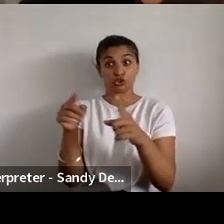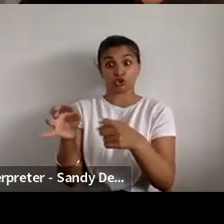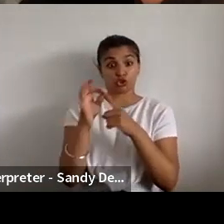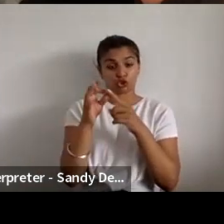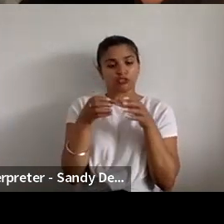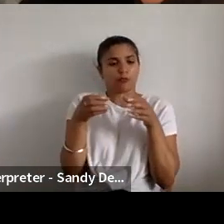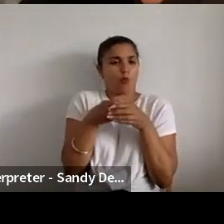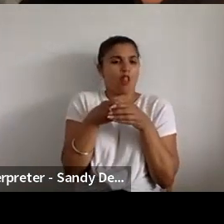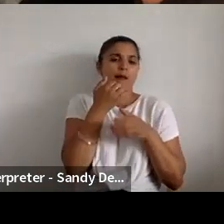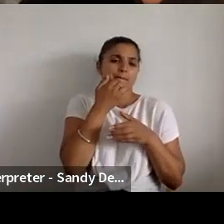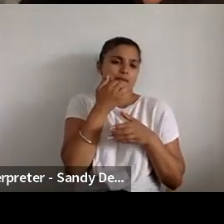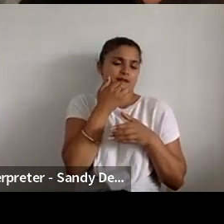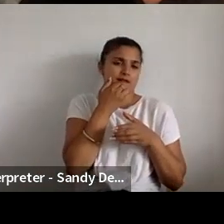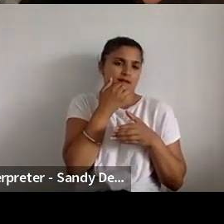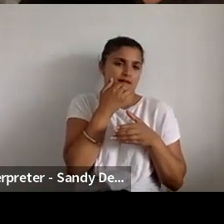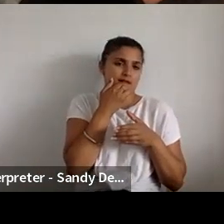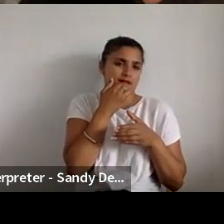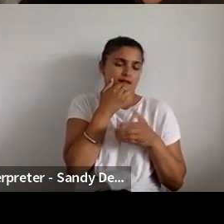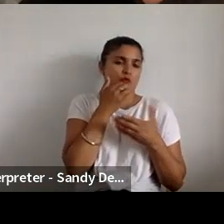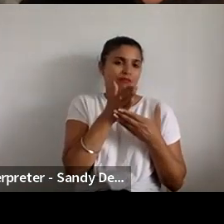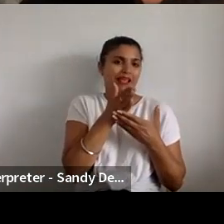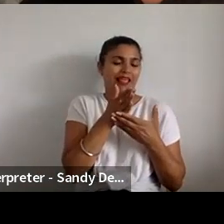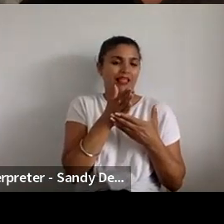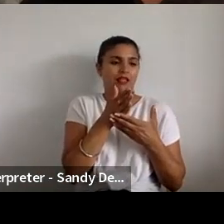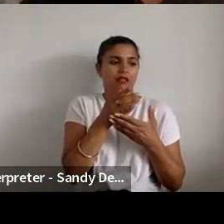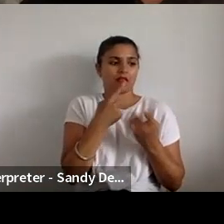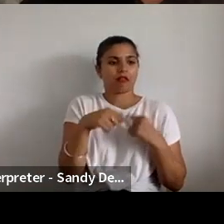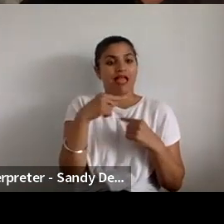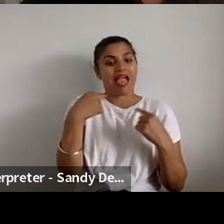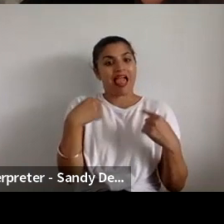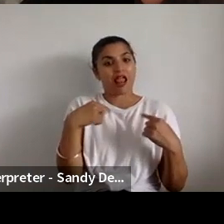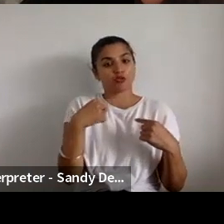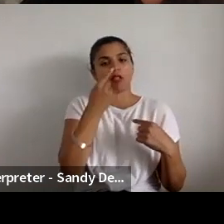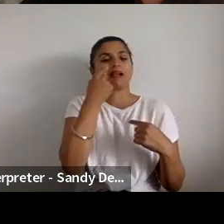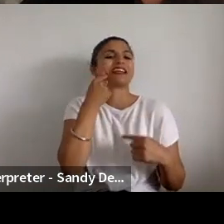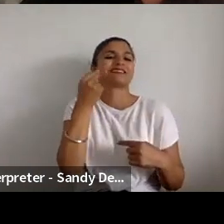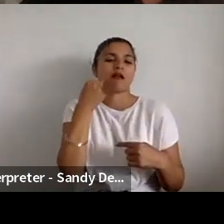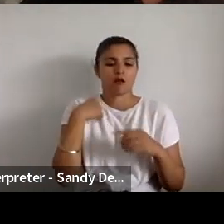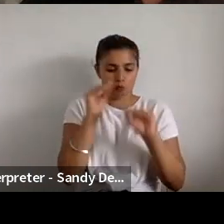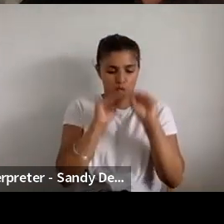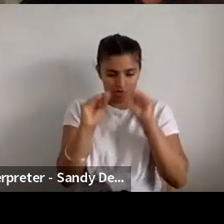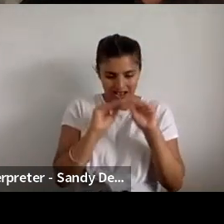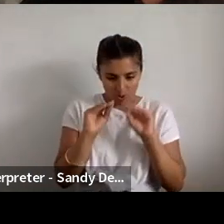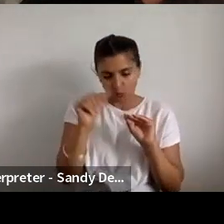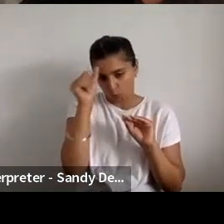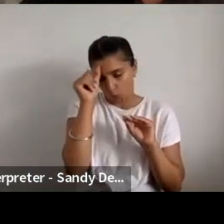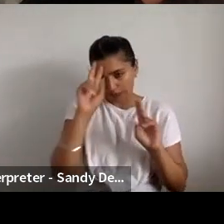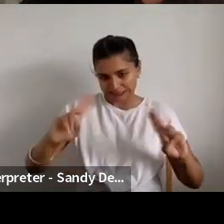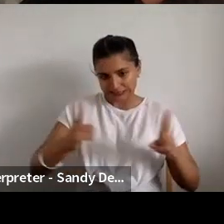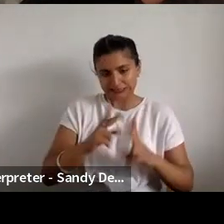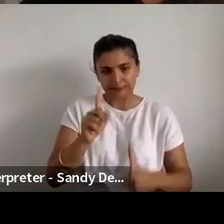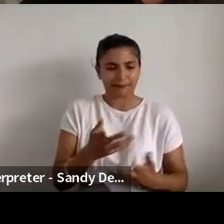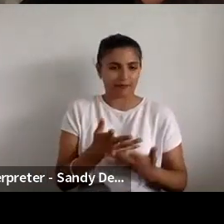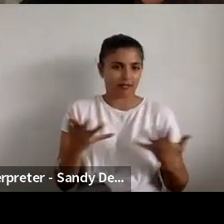scale of opportunity, I think honing that eligibility was obviously easier because it was going to hit less people, because